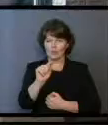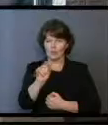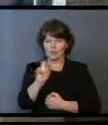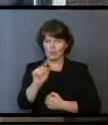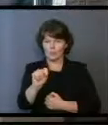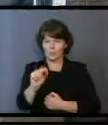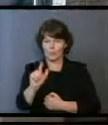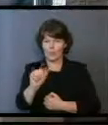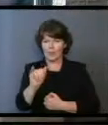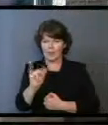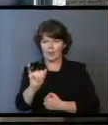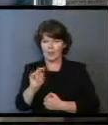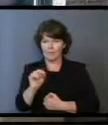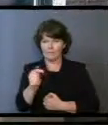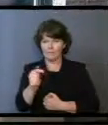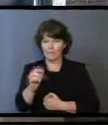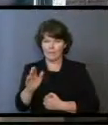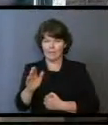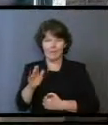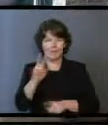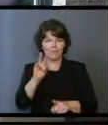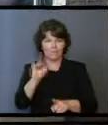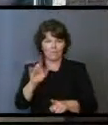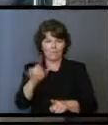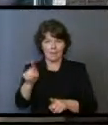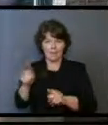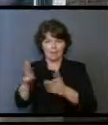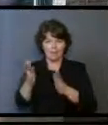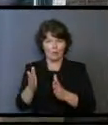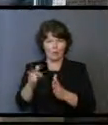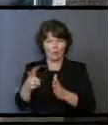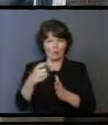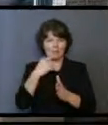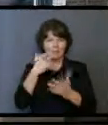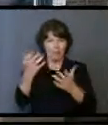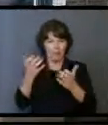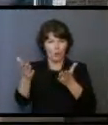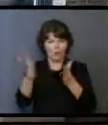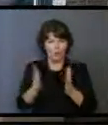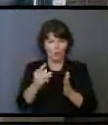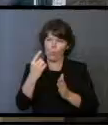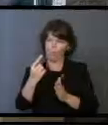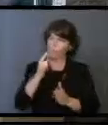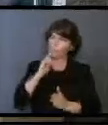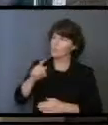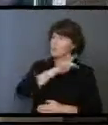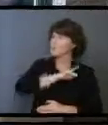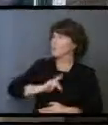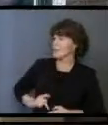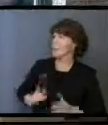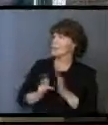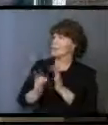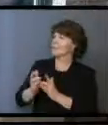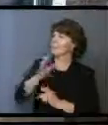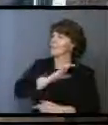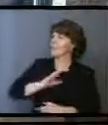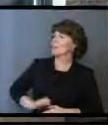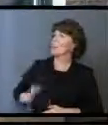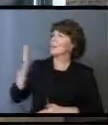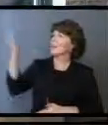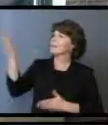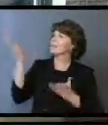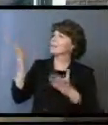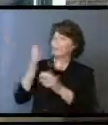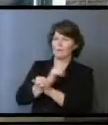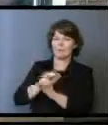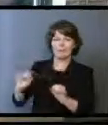friend Vic Ramis would say, I want to be a servant of the one true King, Jesus Christ, who served and saved